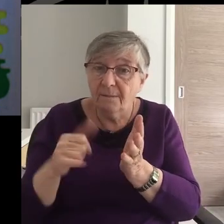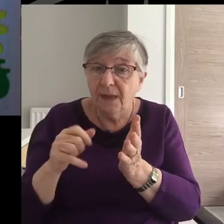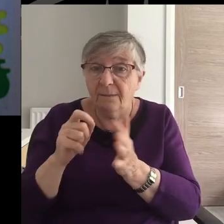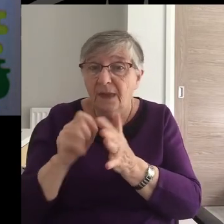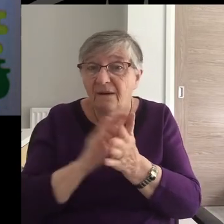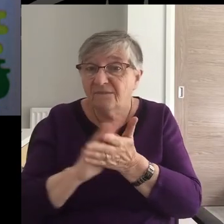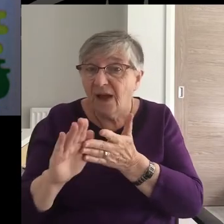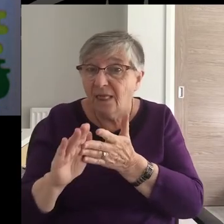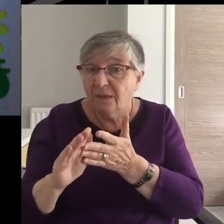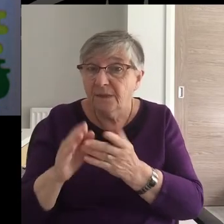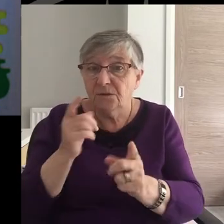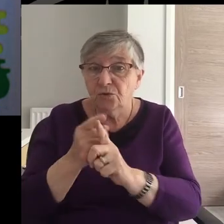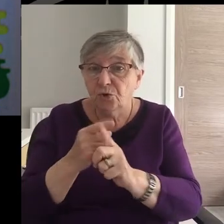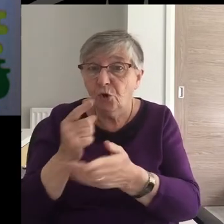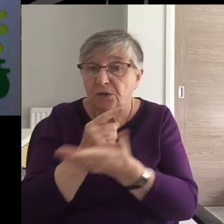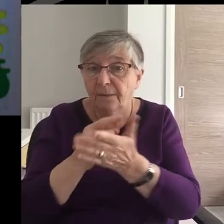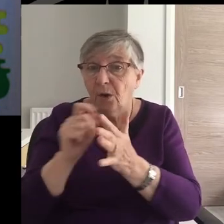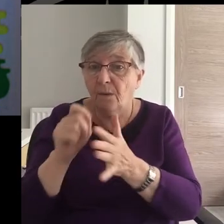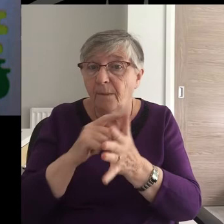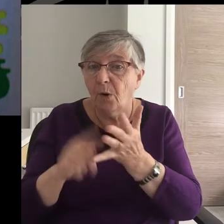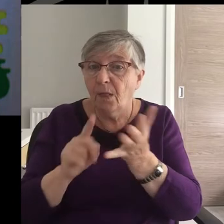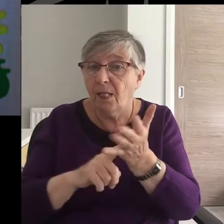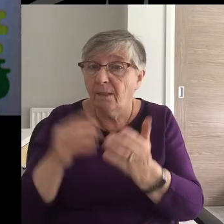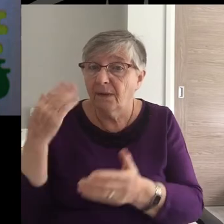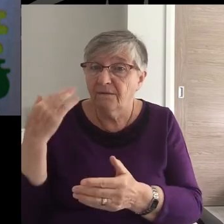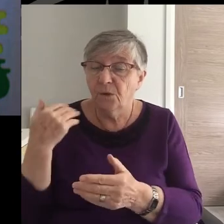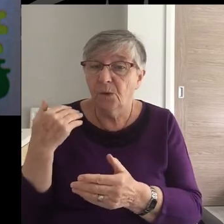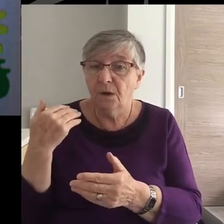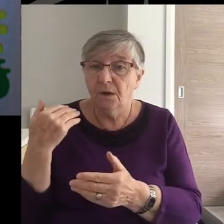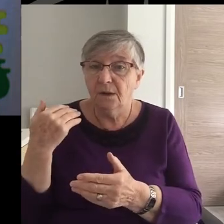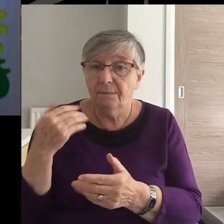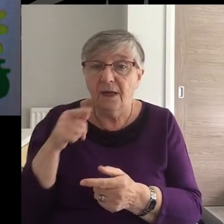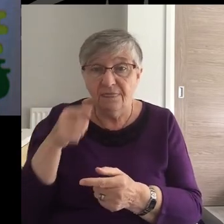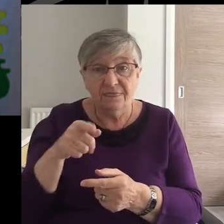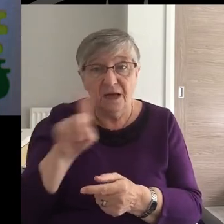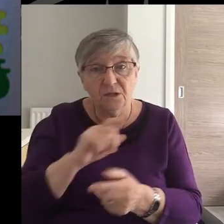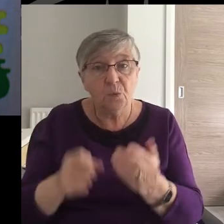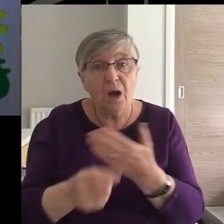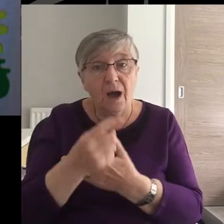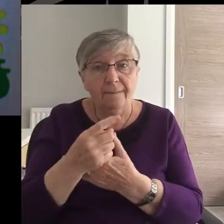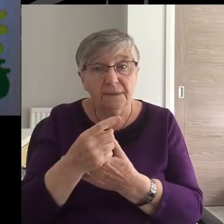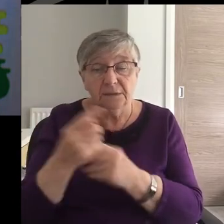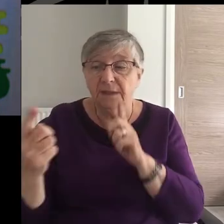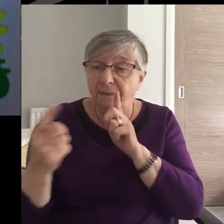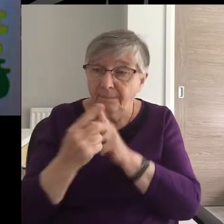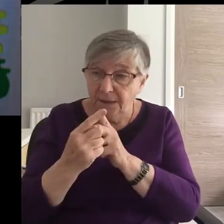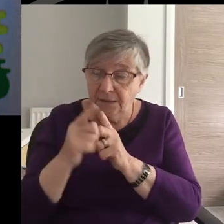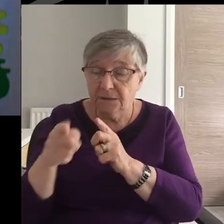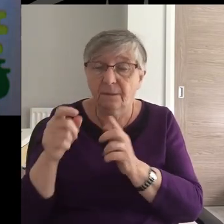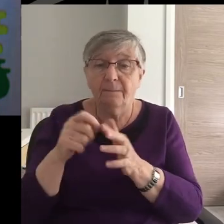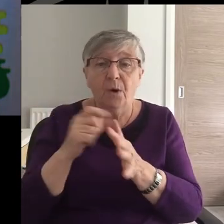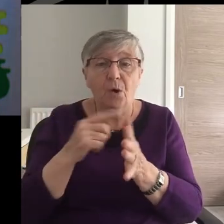he would have heard Philemon talk about. But that is what happens nevertheless.